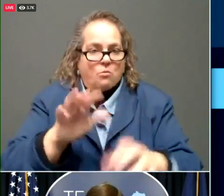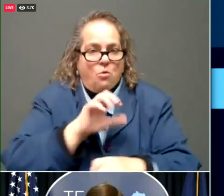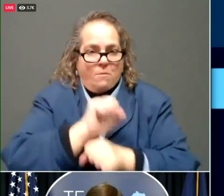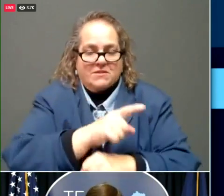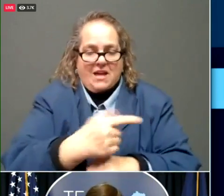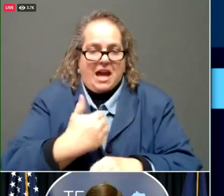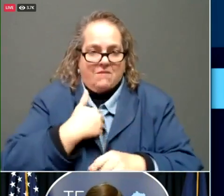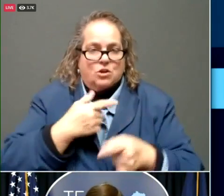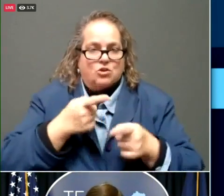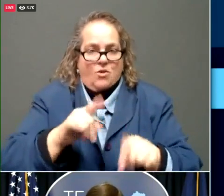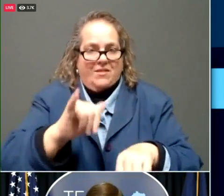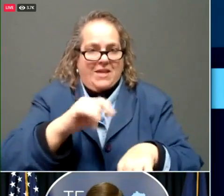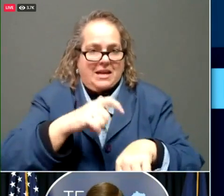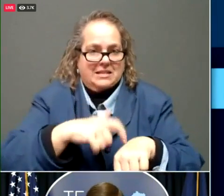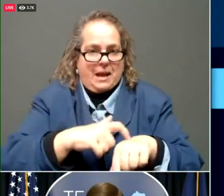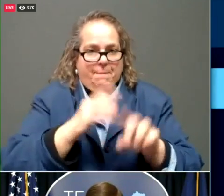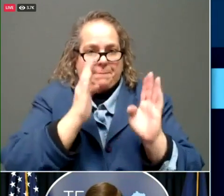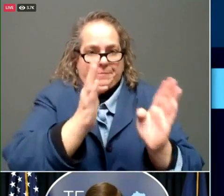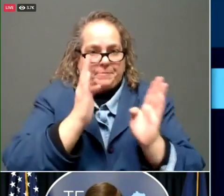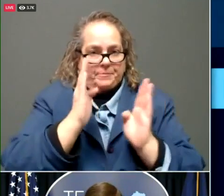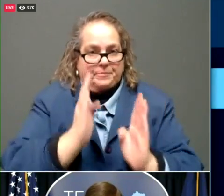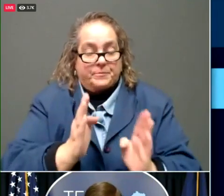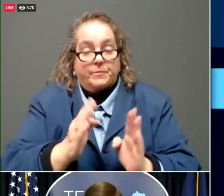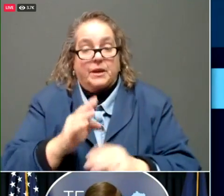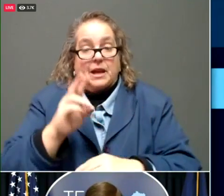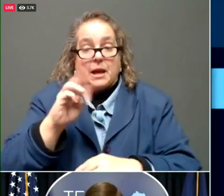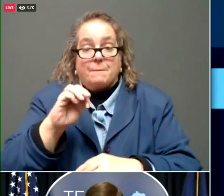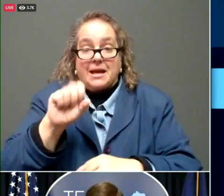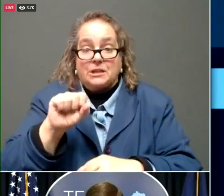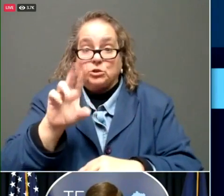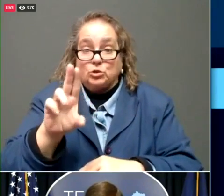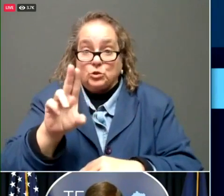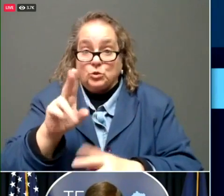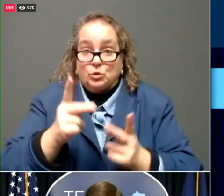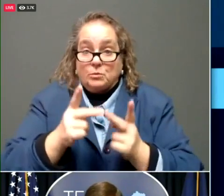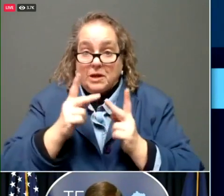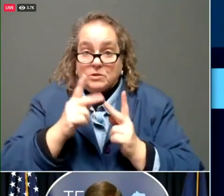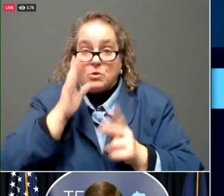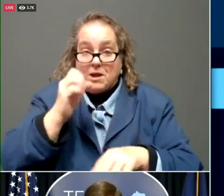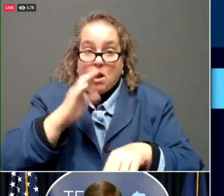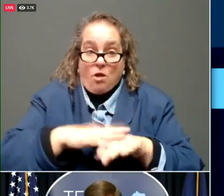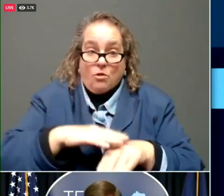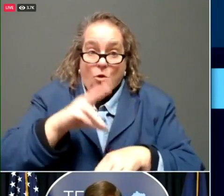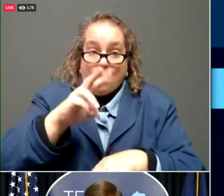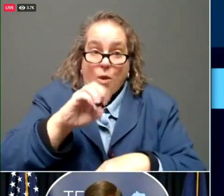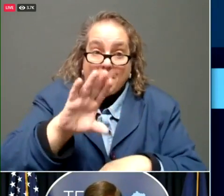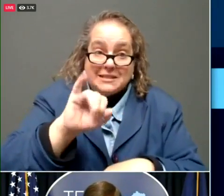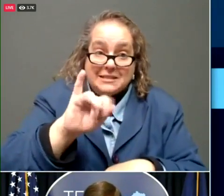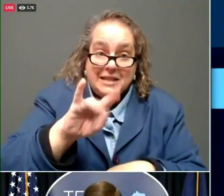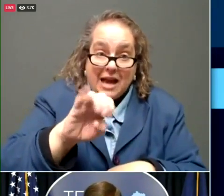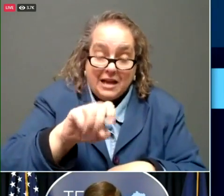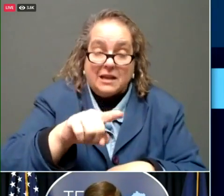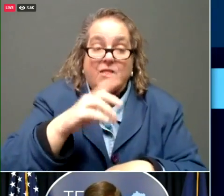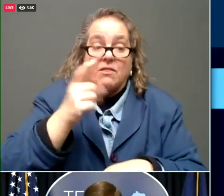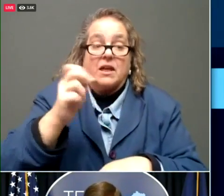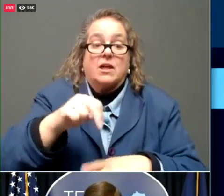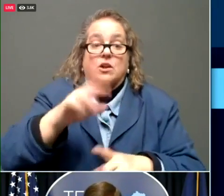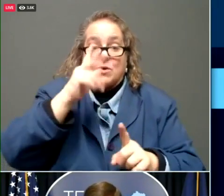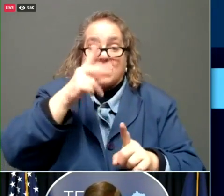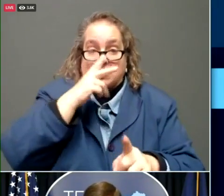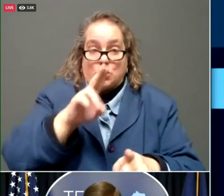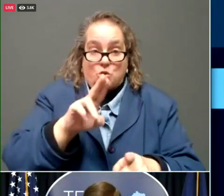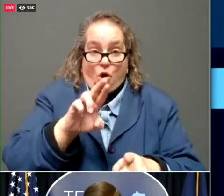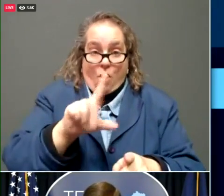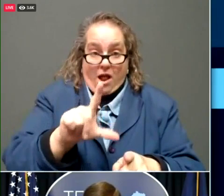that period of time. The MSU site will be on the website map and the drop down menu will have the website URL and phone. But